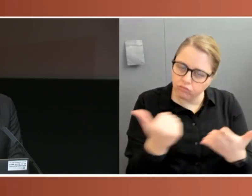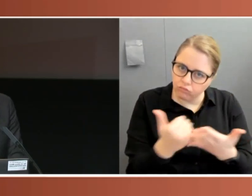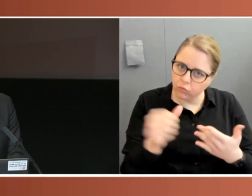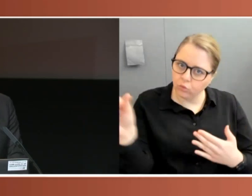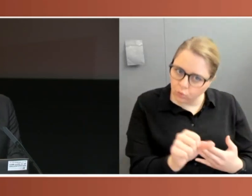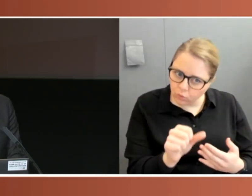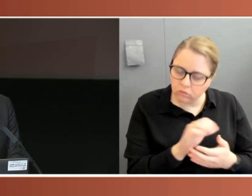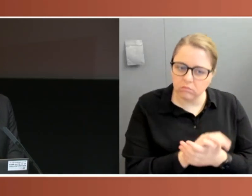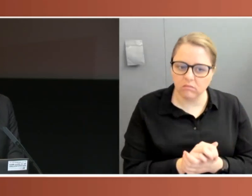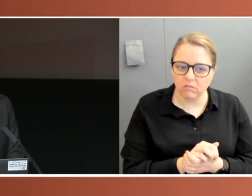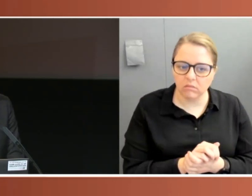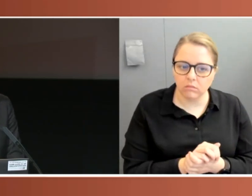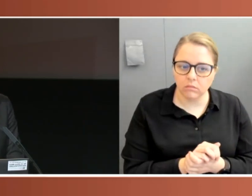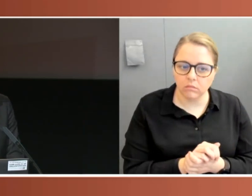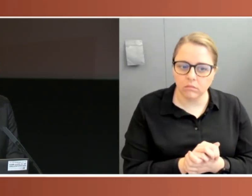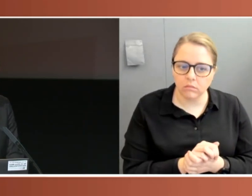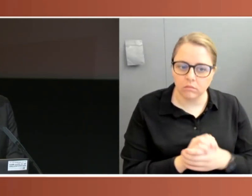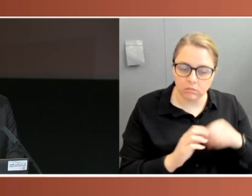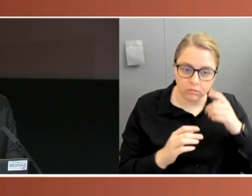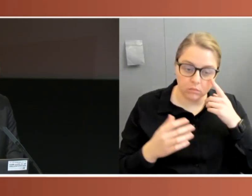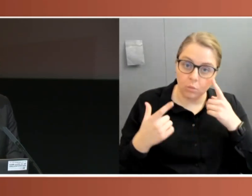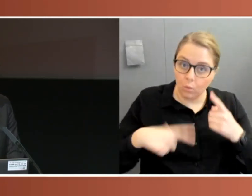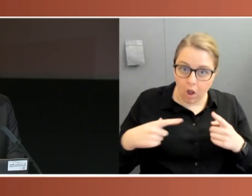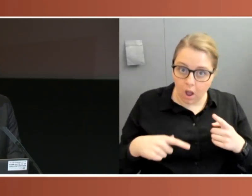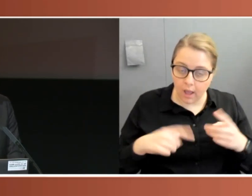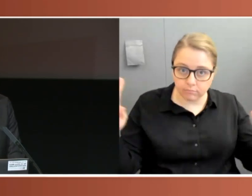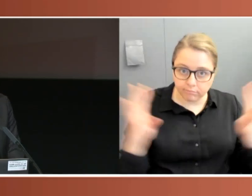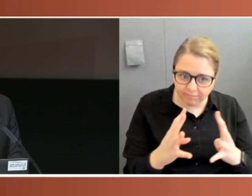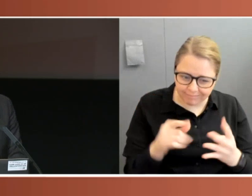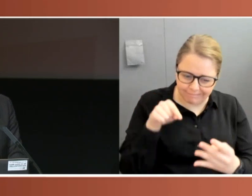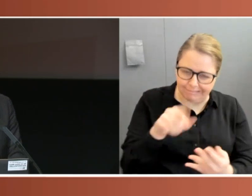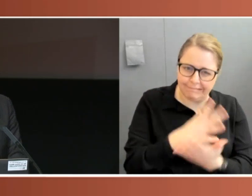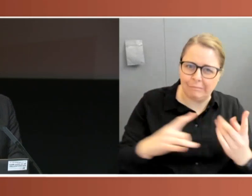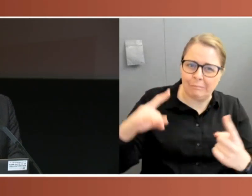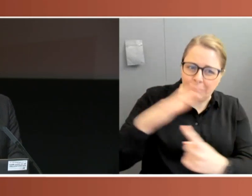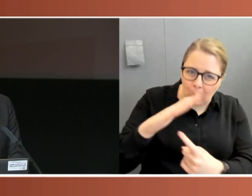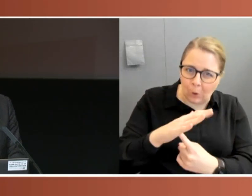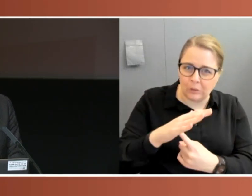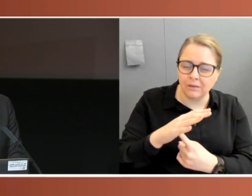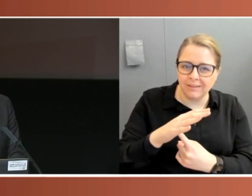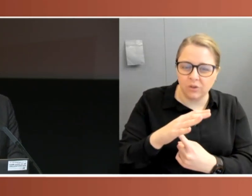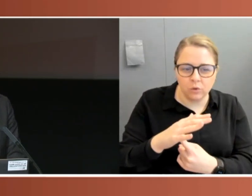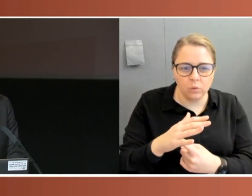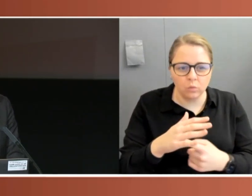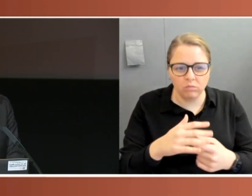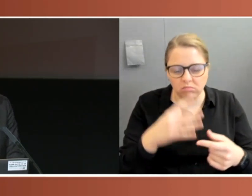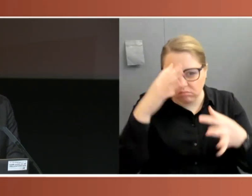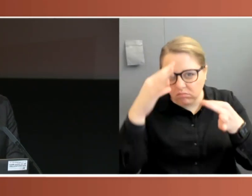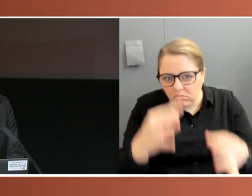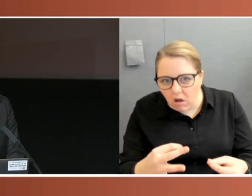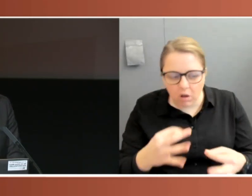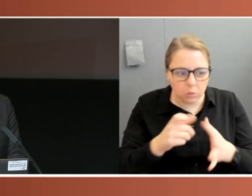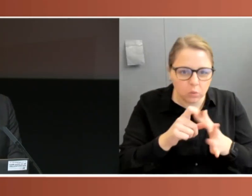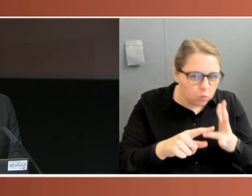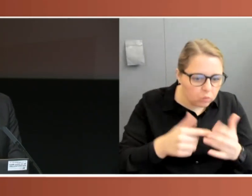regularity of meeting, the visibility of its meetings, is critical for underpinning the legitimacy and source of authority in government.